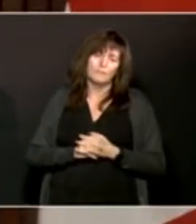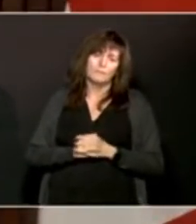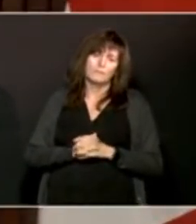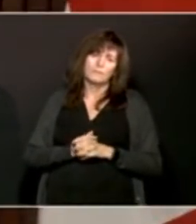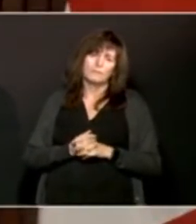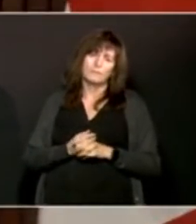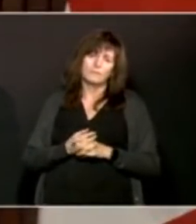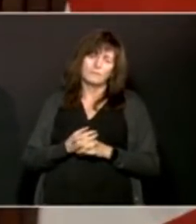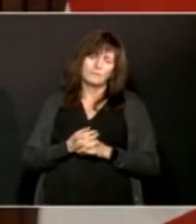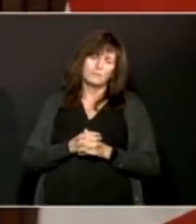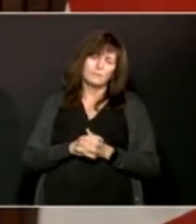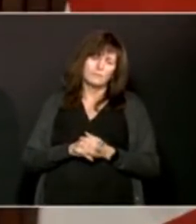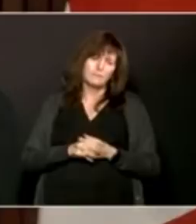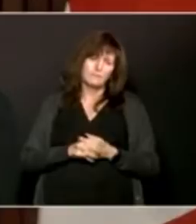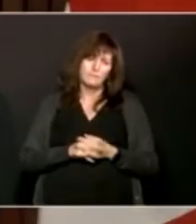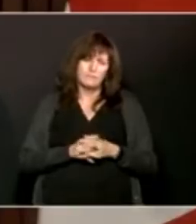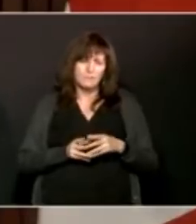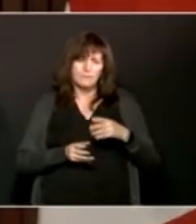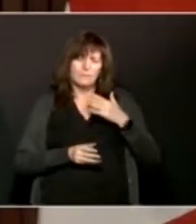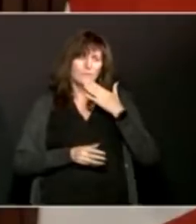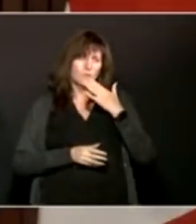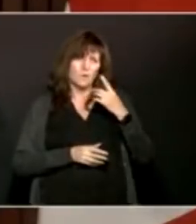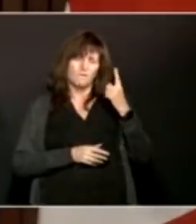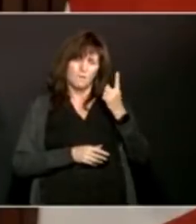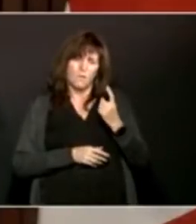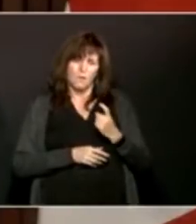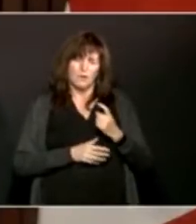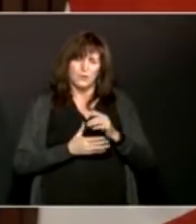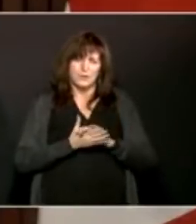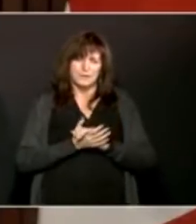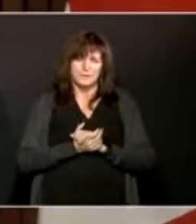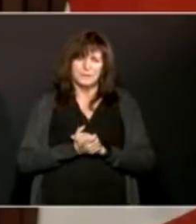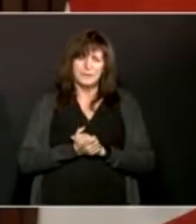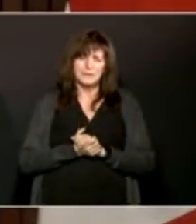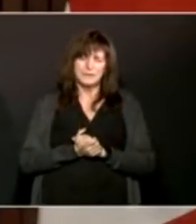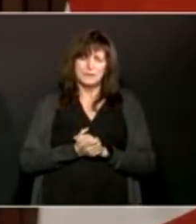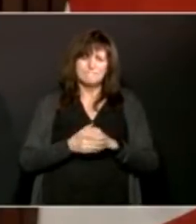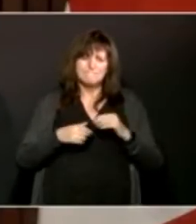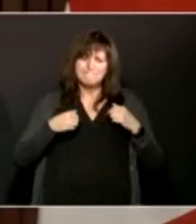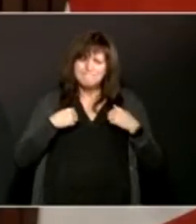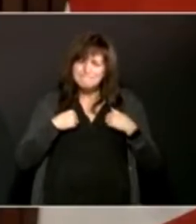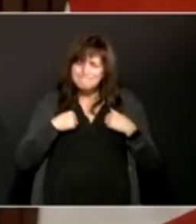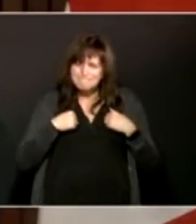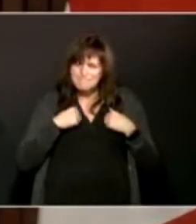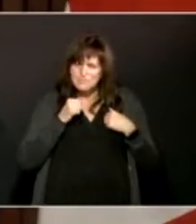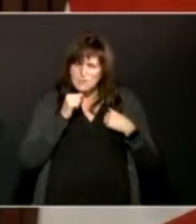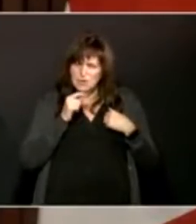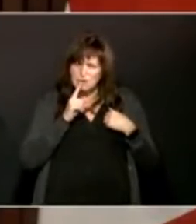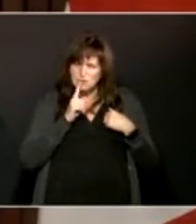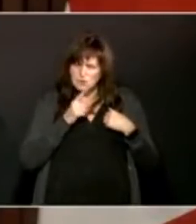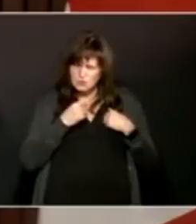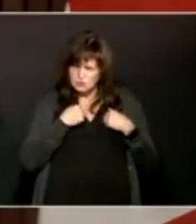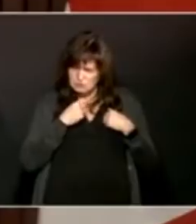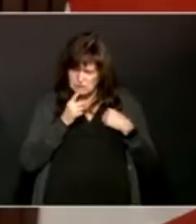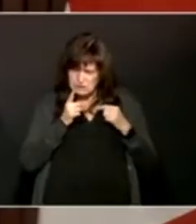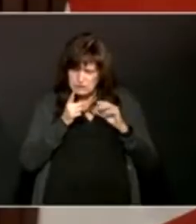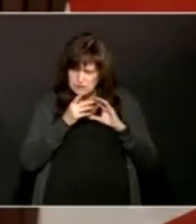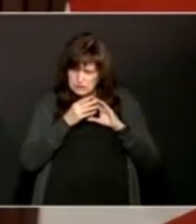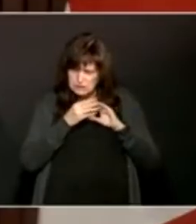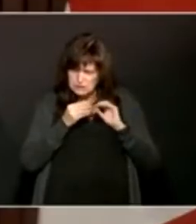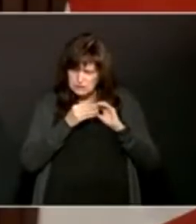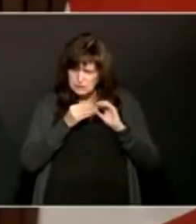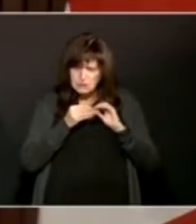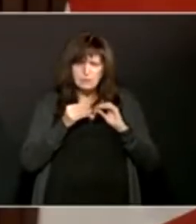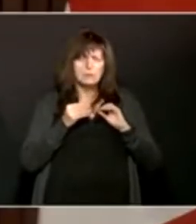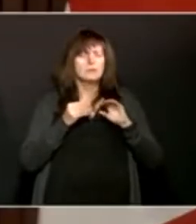Thanks for the question. I'm not sure that I said there were two. Basically, I was talking about